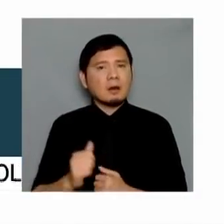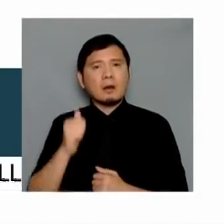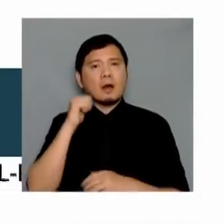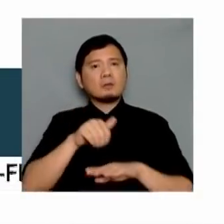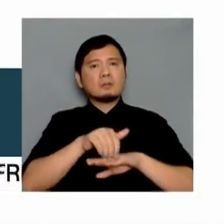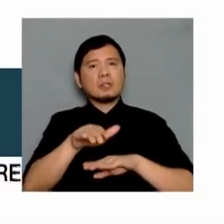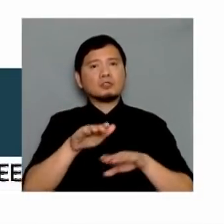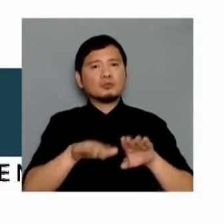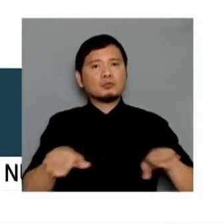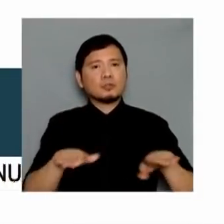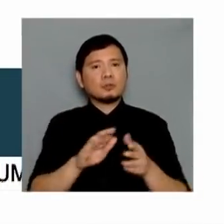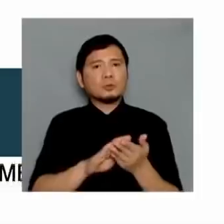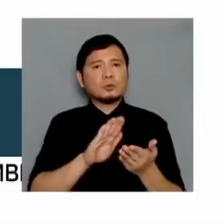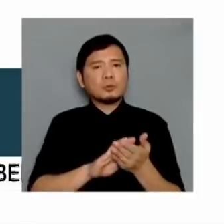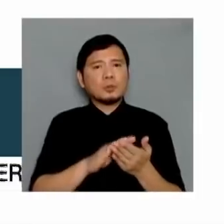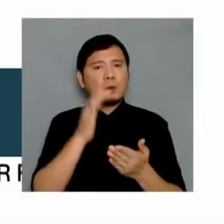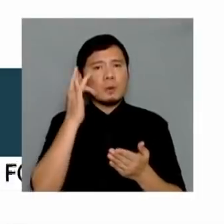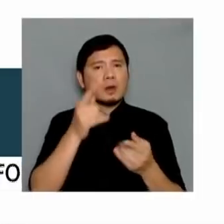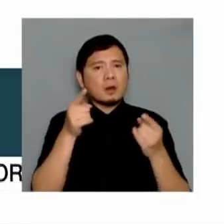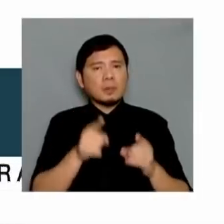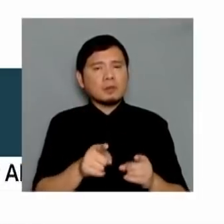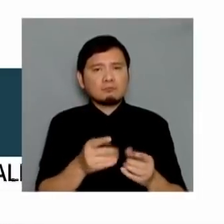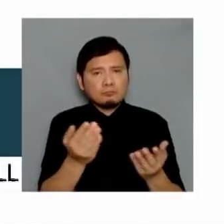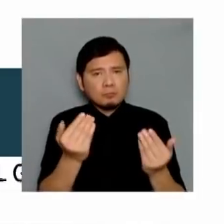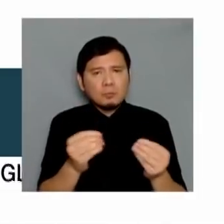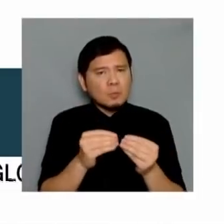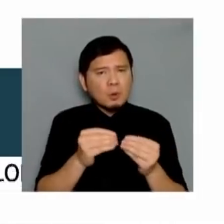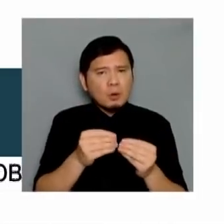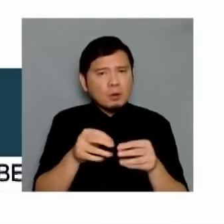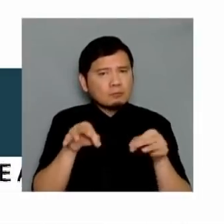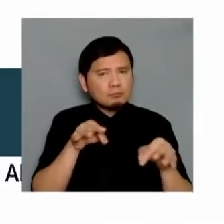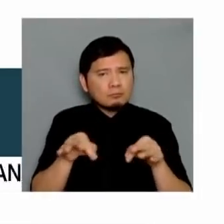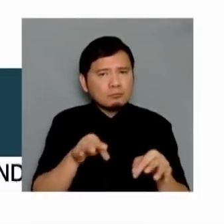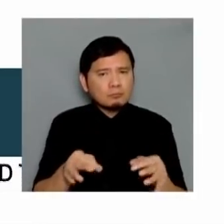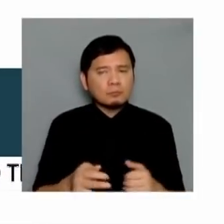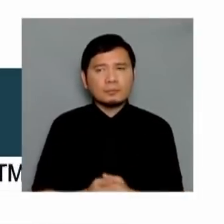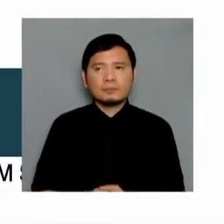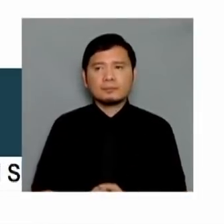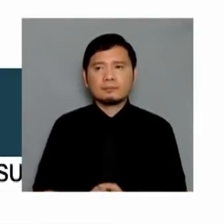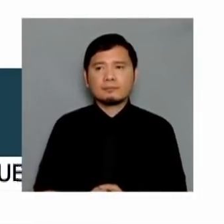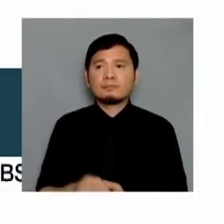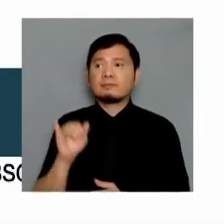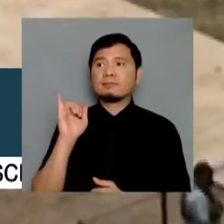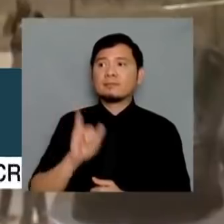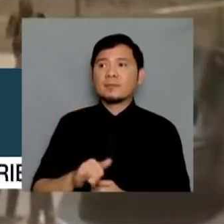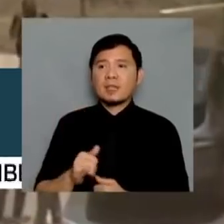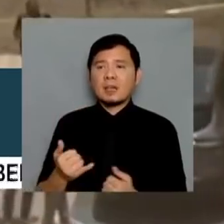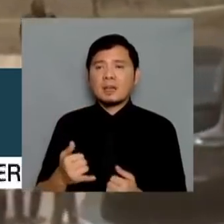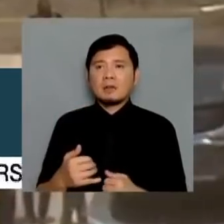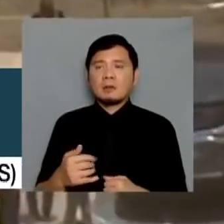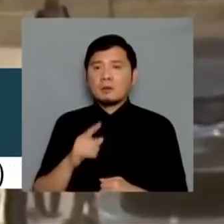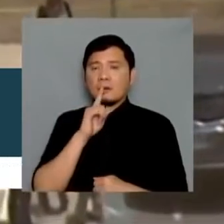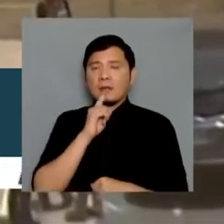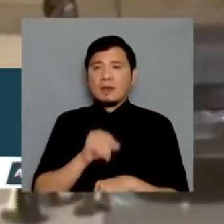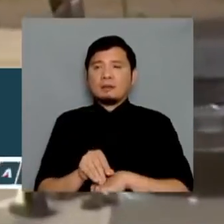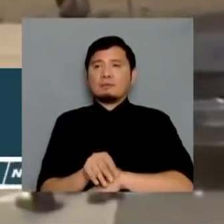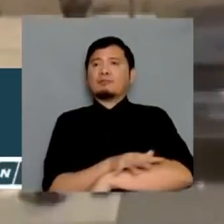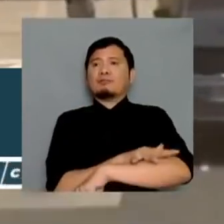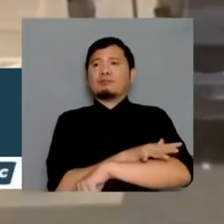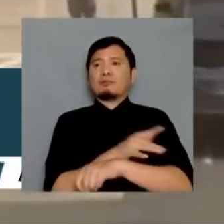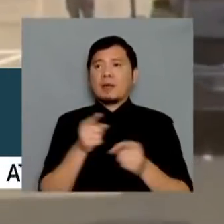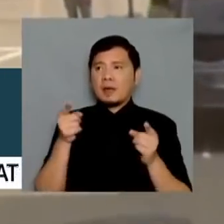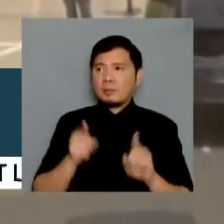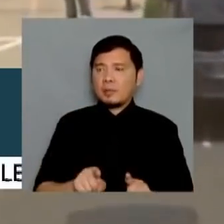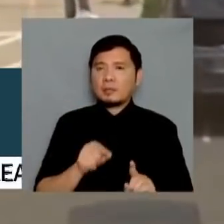school anymore because of what happened. Talk to us about that. Well, that's the chilling effect right now of parents,